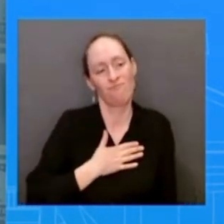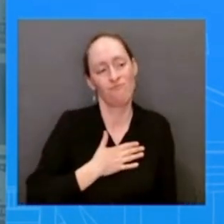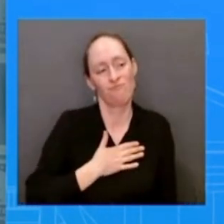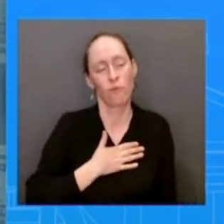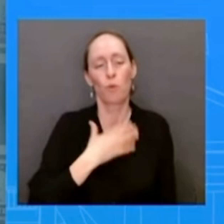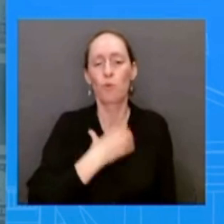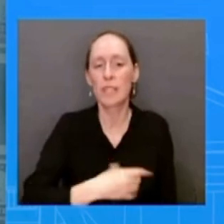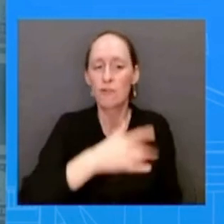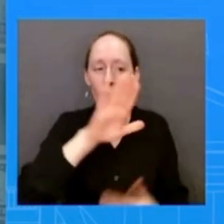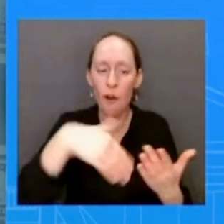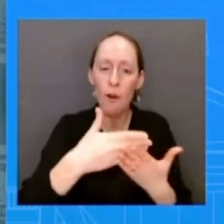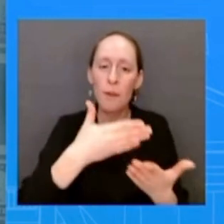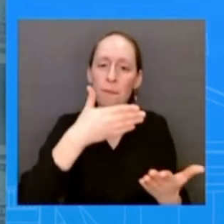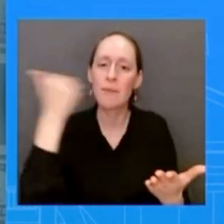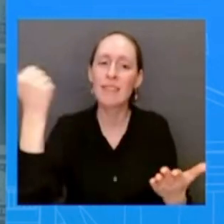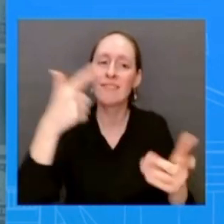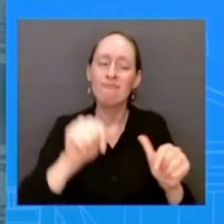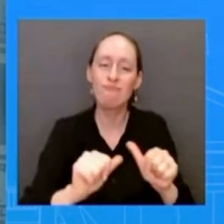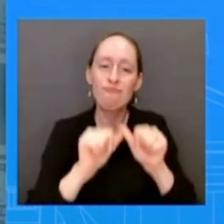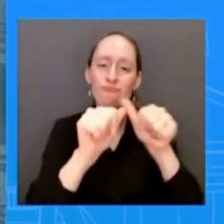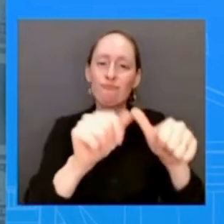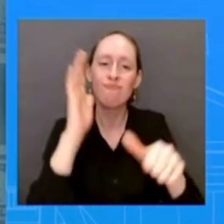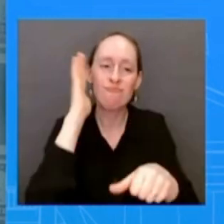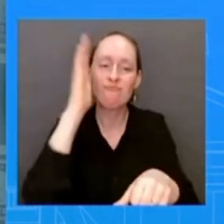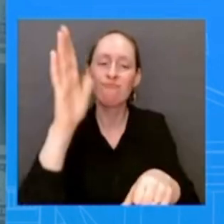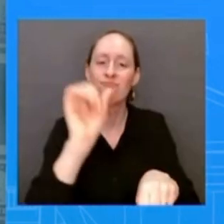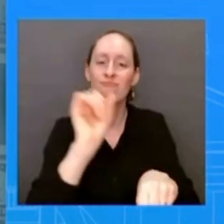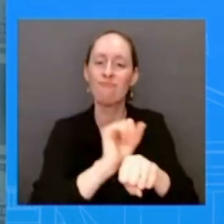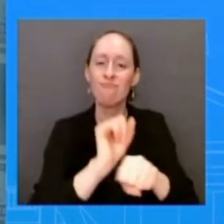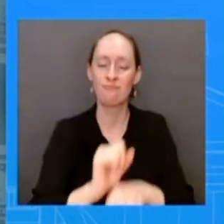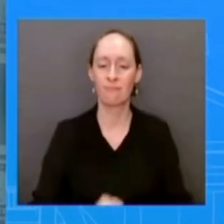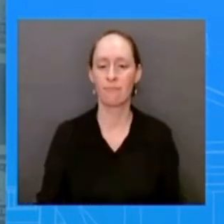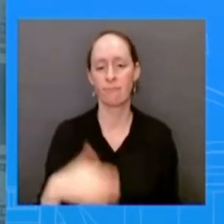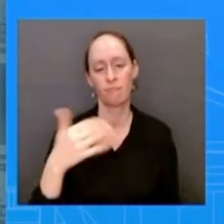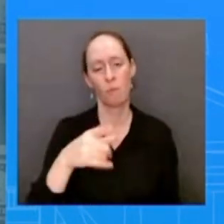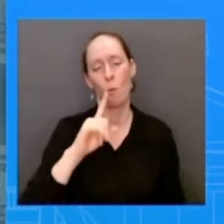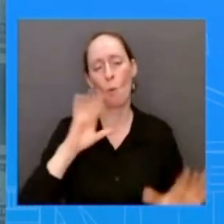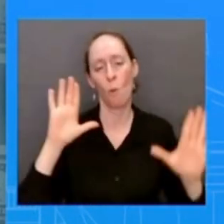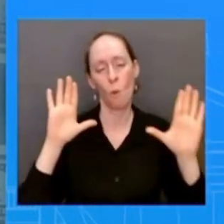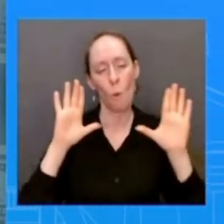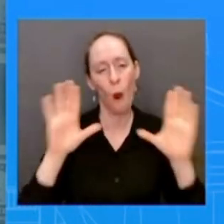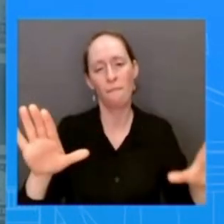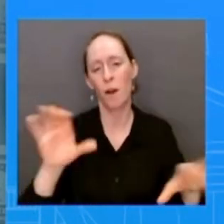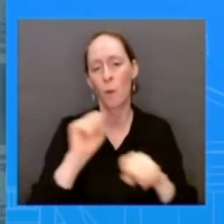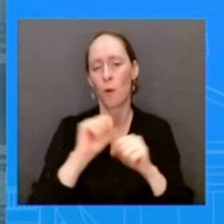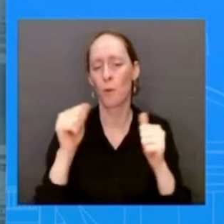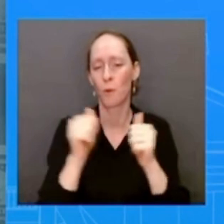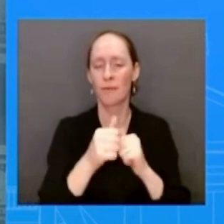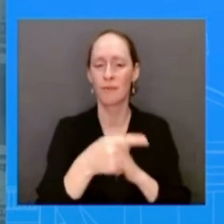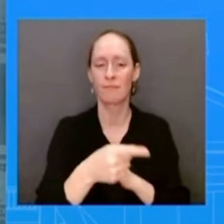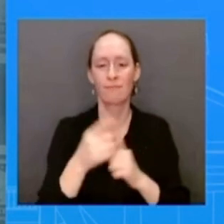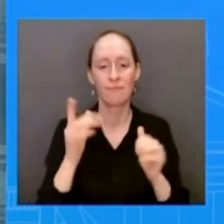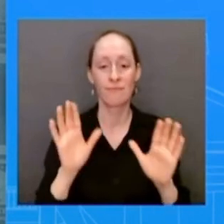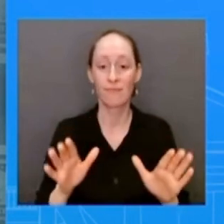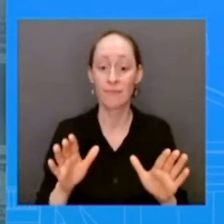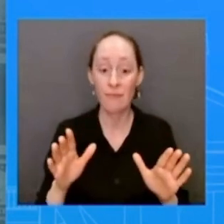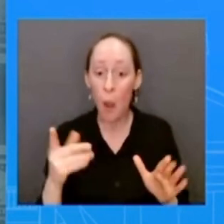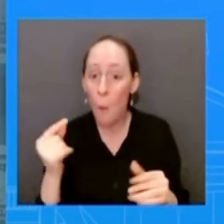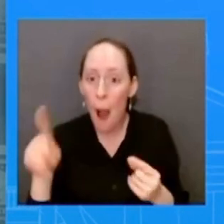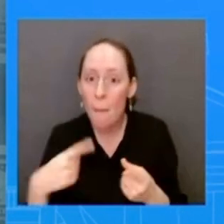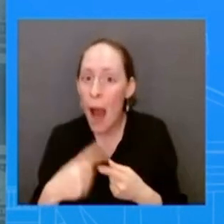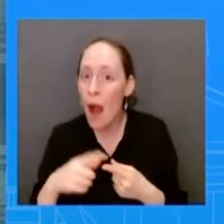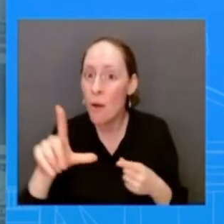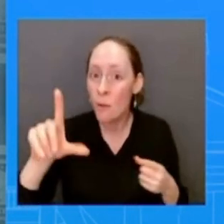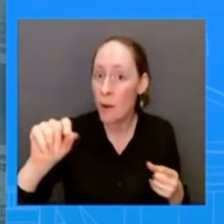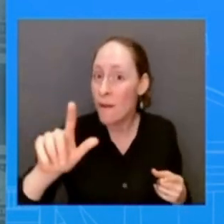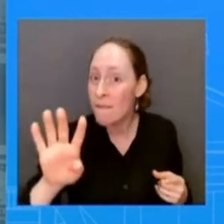uh that i have uh gotten to know uh these past three years no words about her you would have to ask remy i can't speak to her next steps what i can